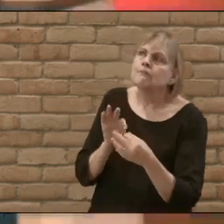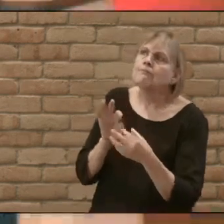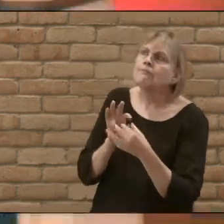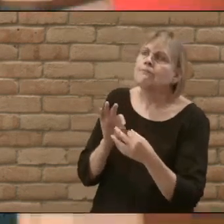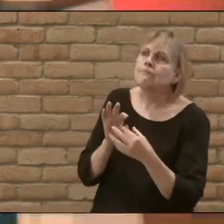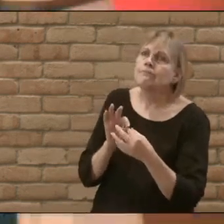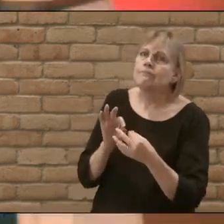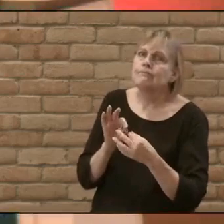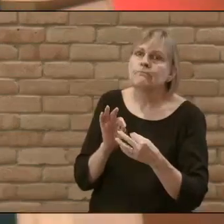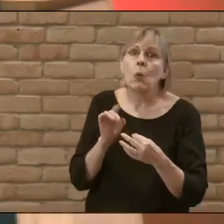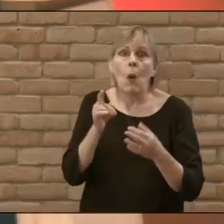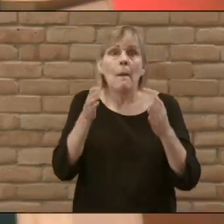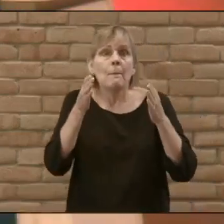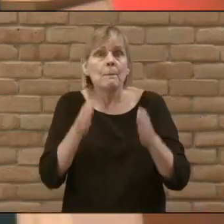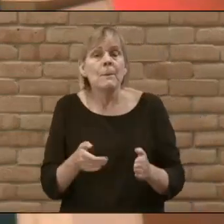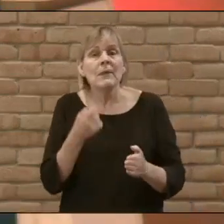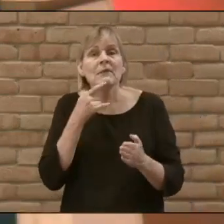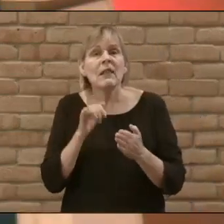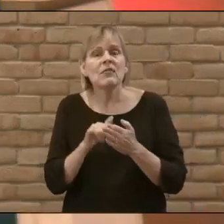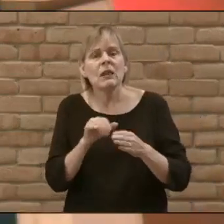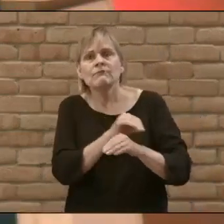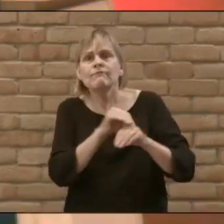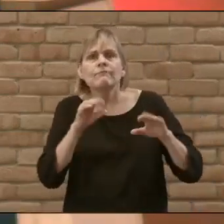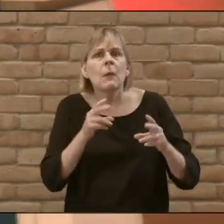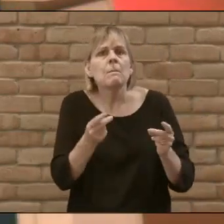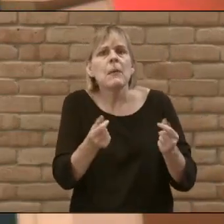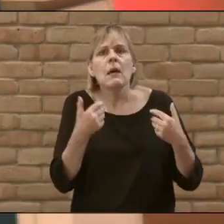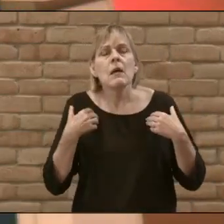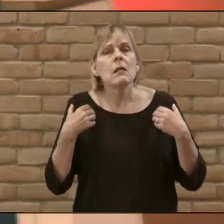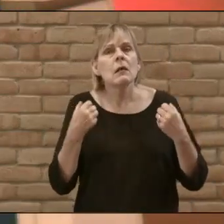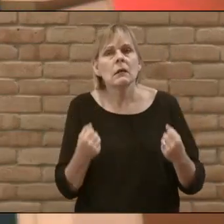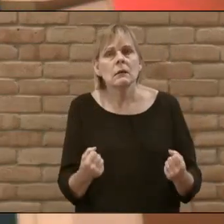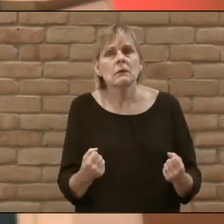One commentator explains that this miraculous immediate healing